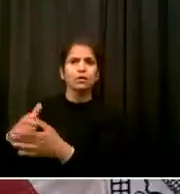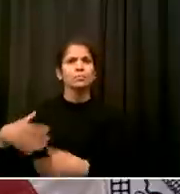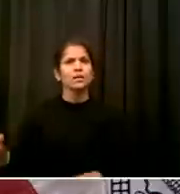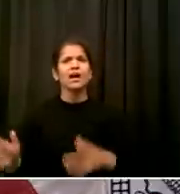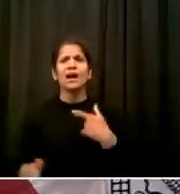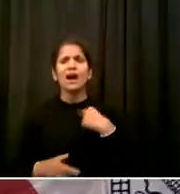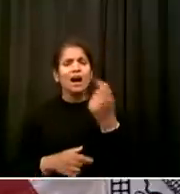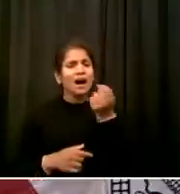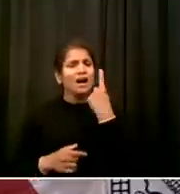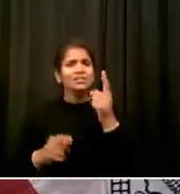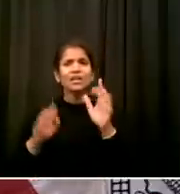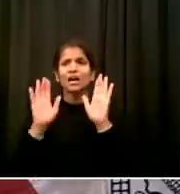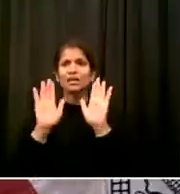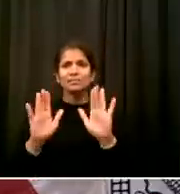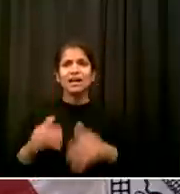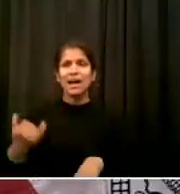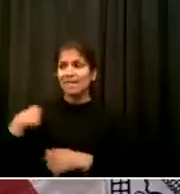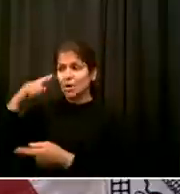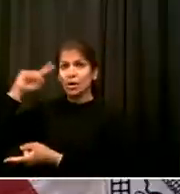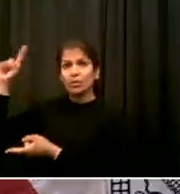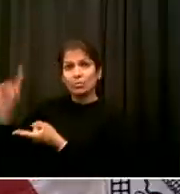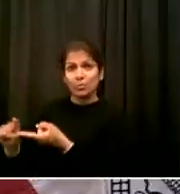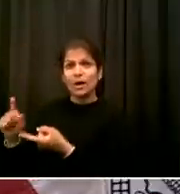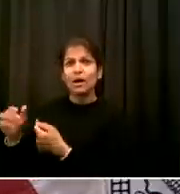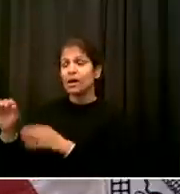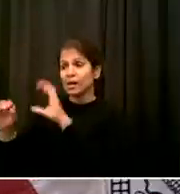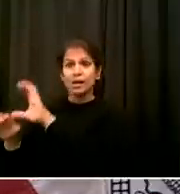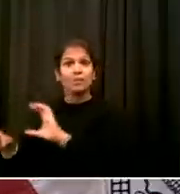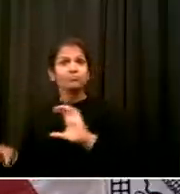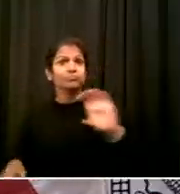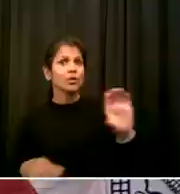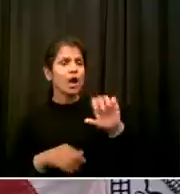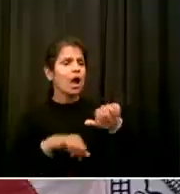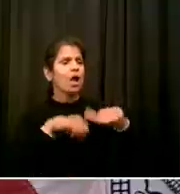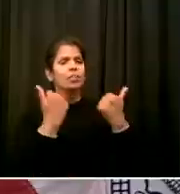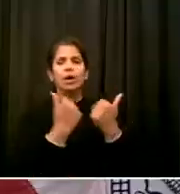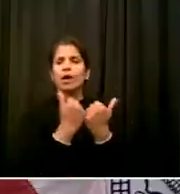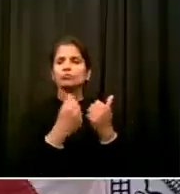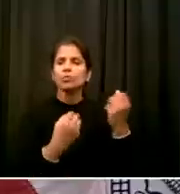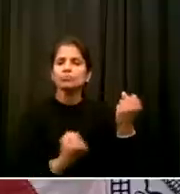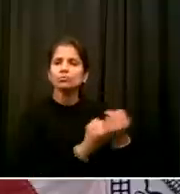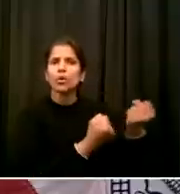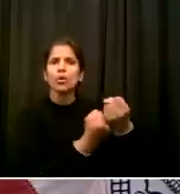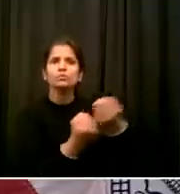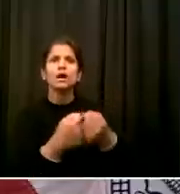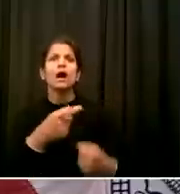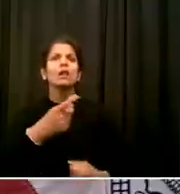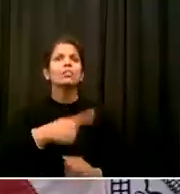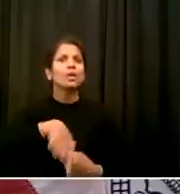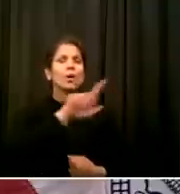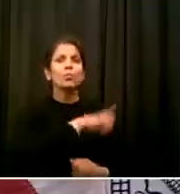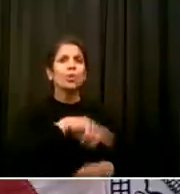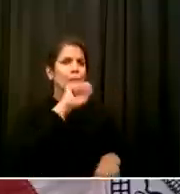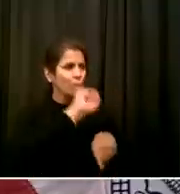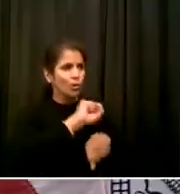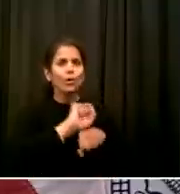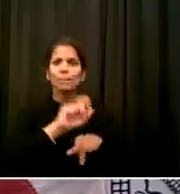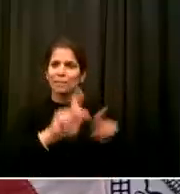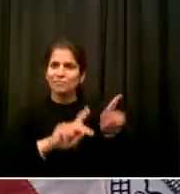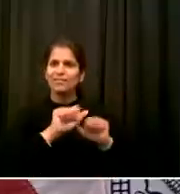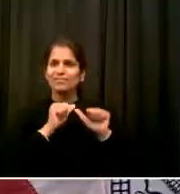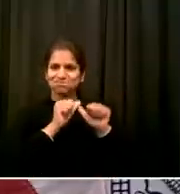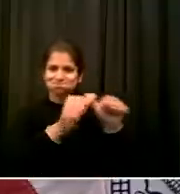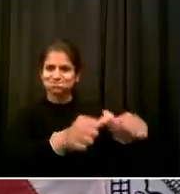has to happen So I don't want there to be a misunderstanding about that I think the anti-crime point picking up on what you said Ruben is